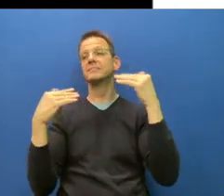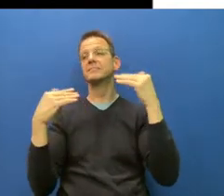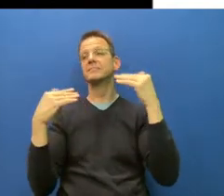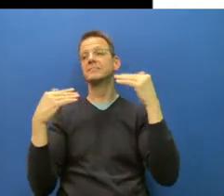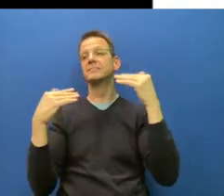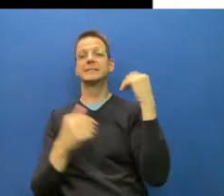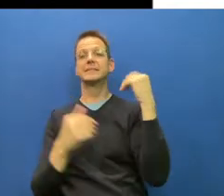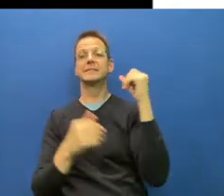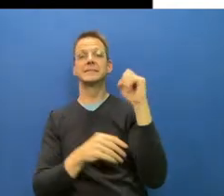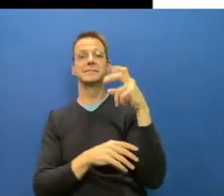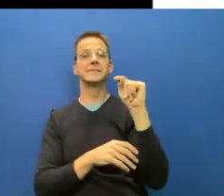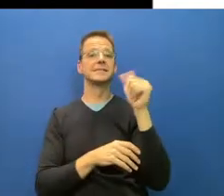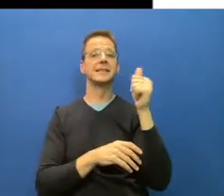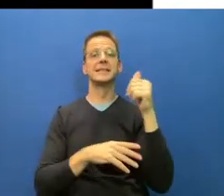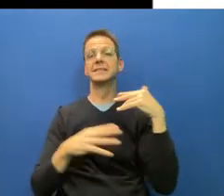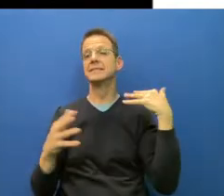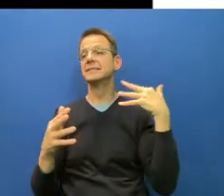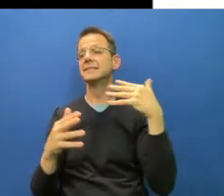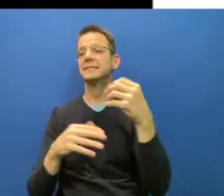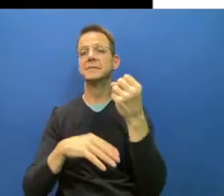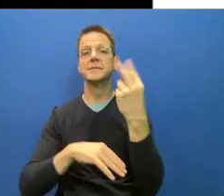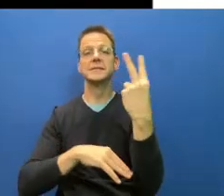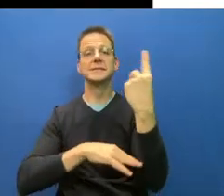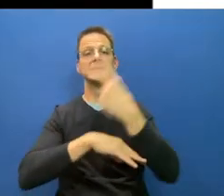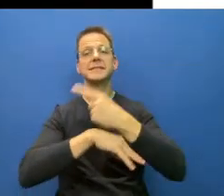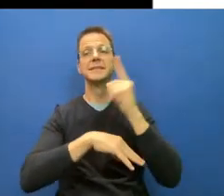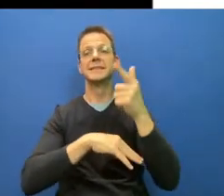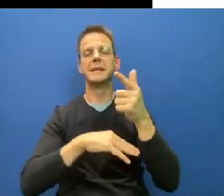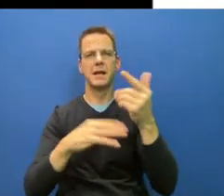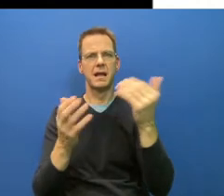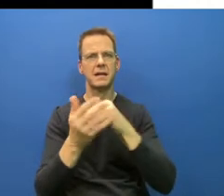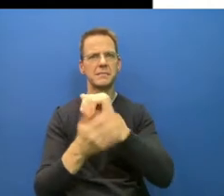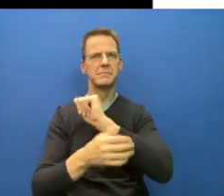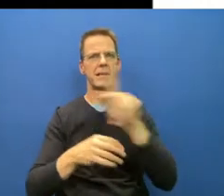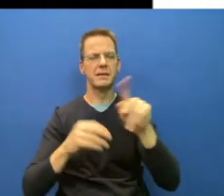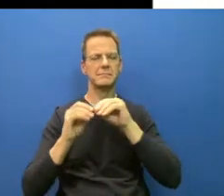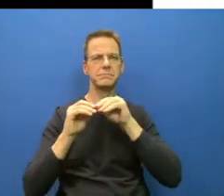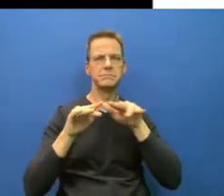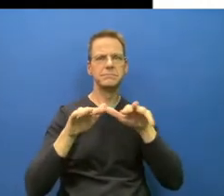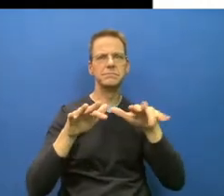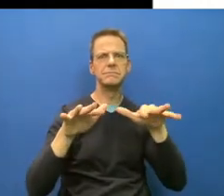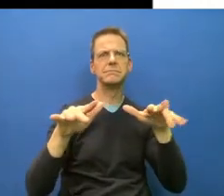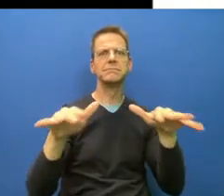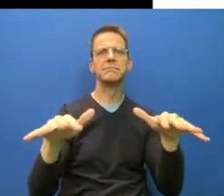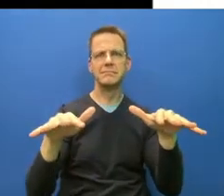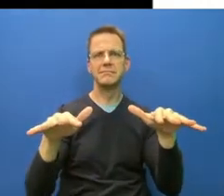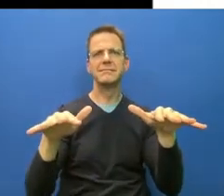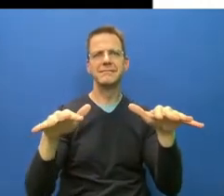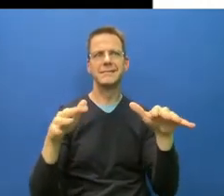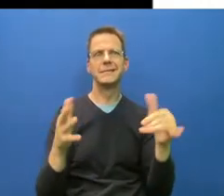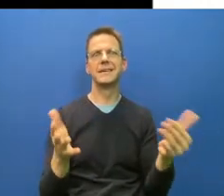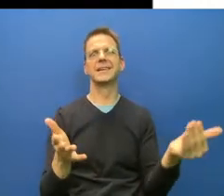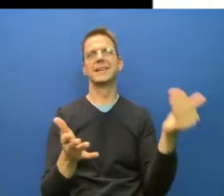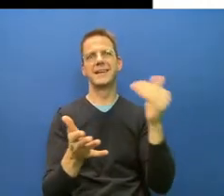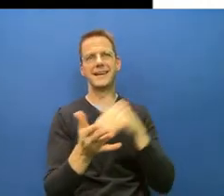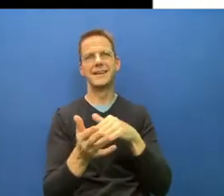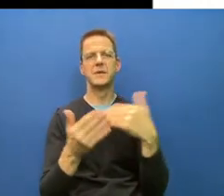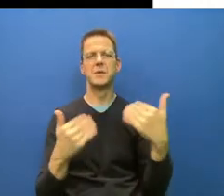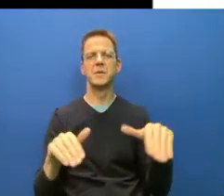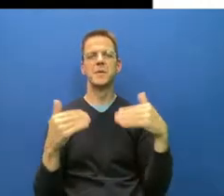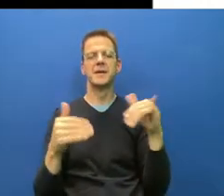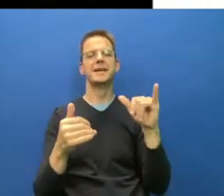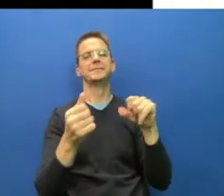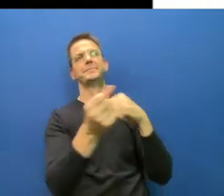again. So now again, they are in sort of a lockdown, or they have new restrictions again,